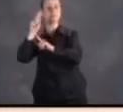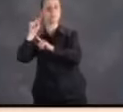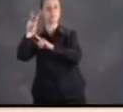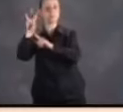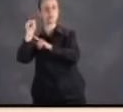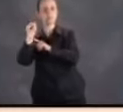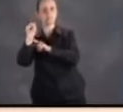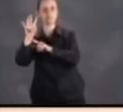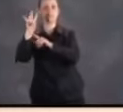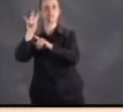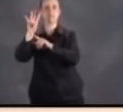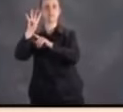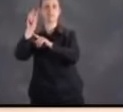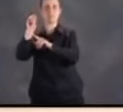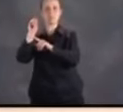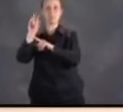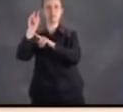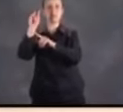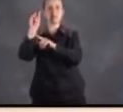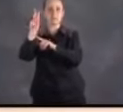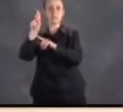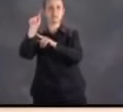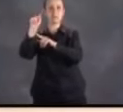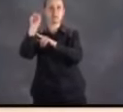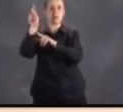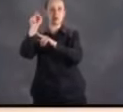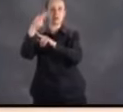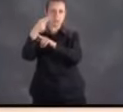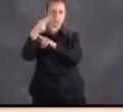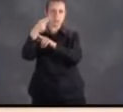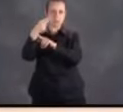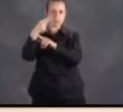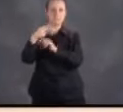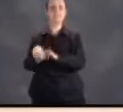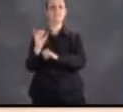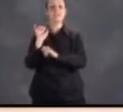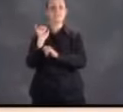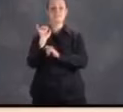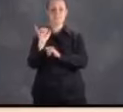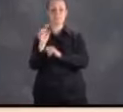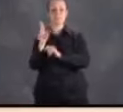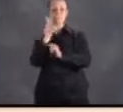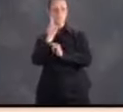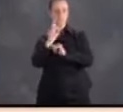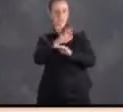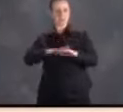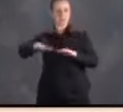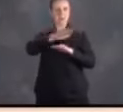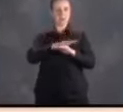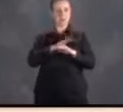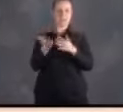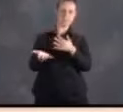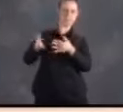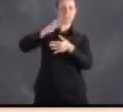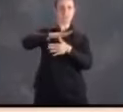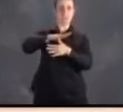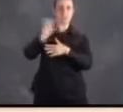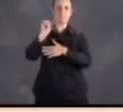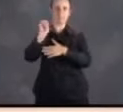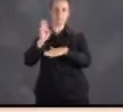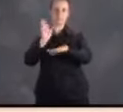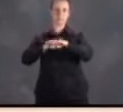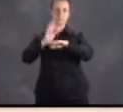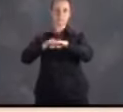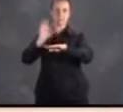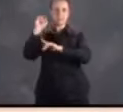will be News Radio 740, KTRH 740 AM. This is the Houston area's primary